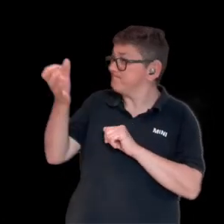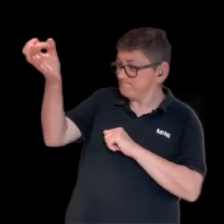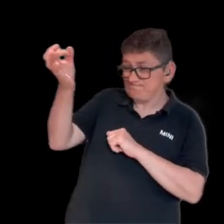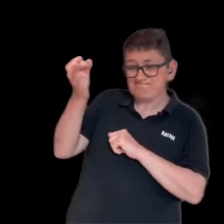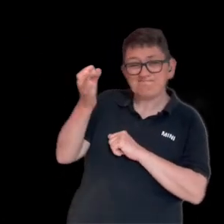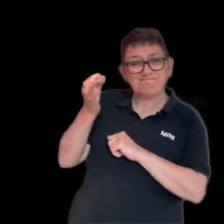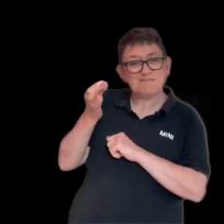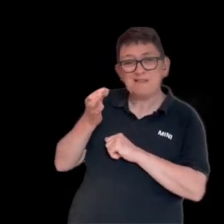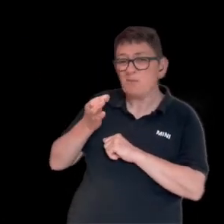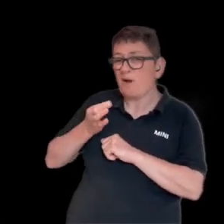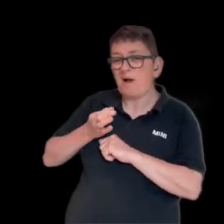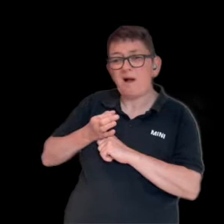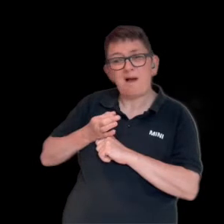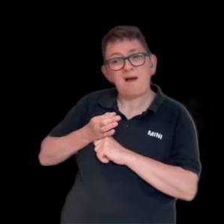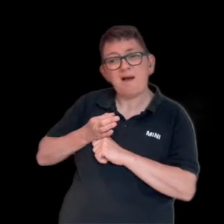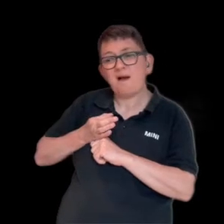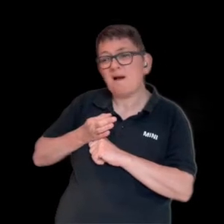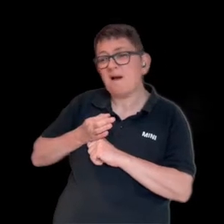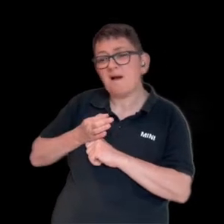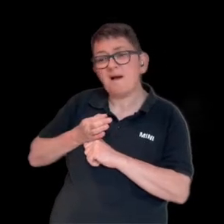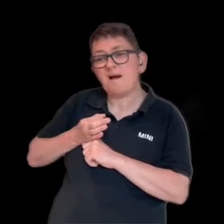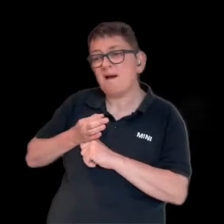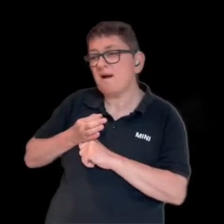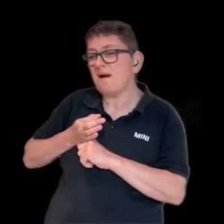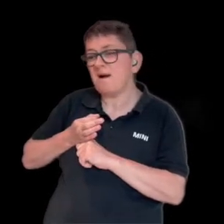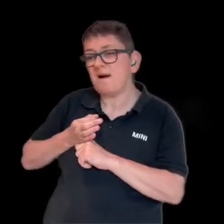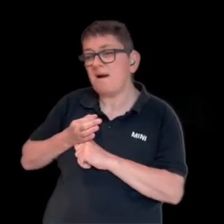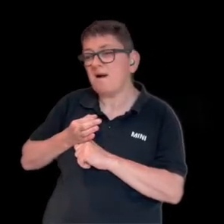not what you ever want.